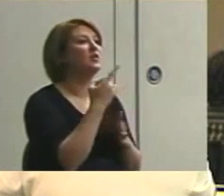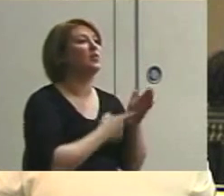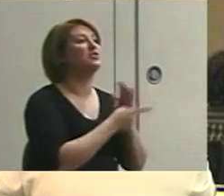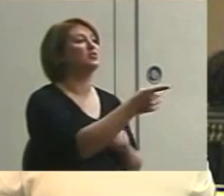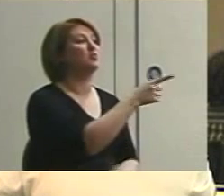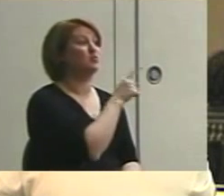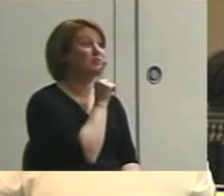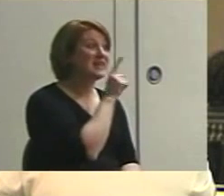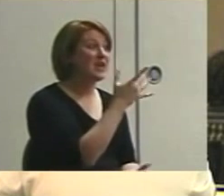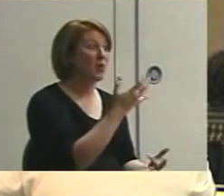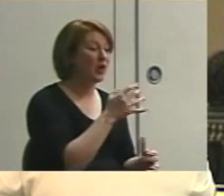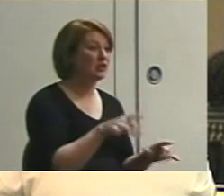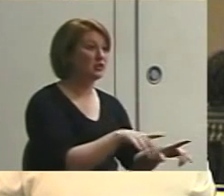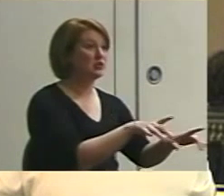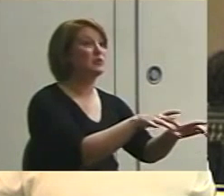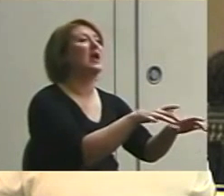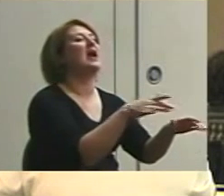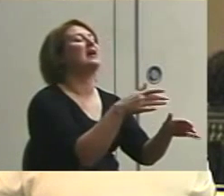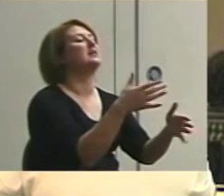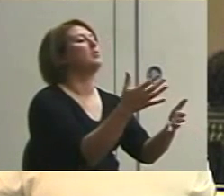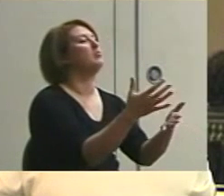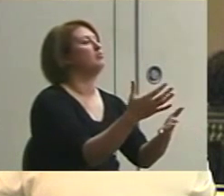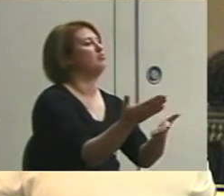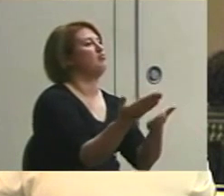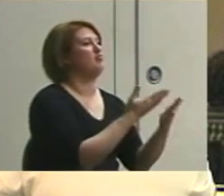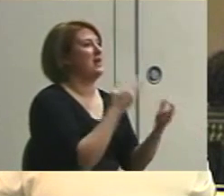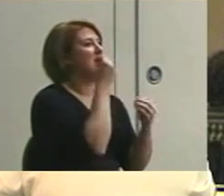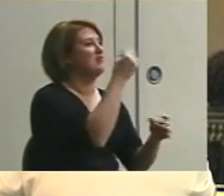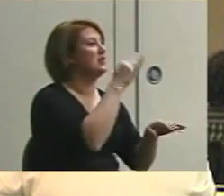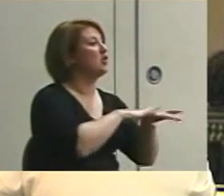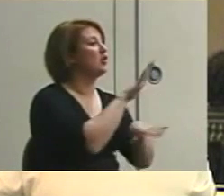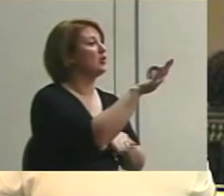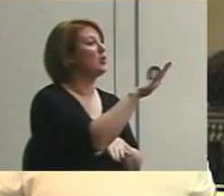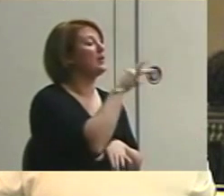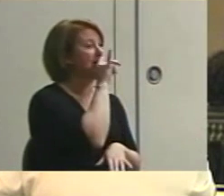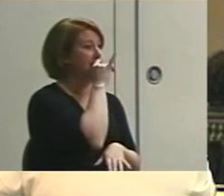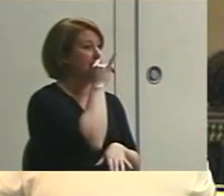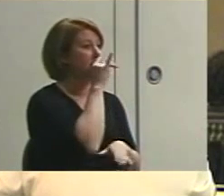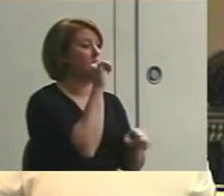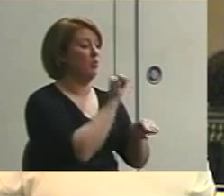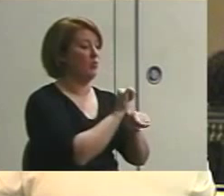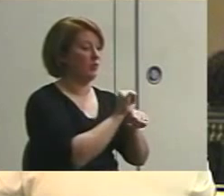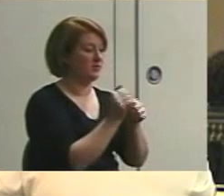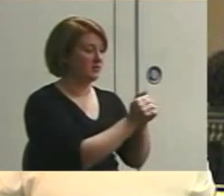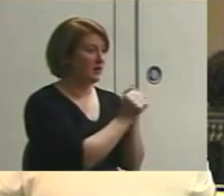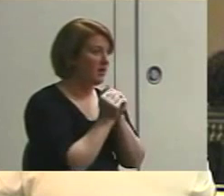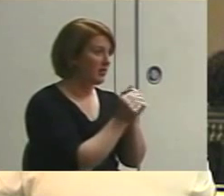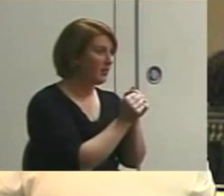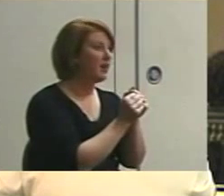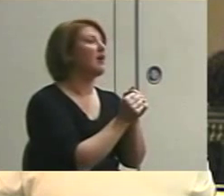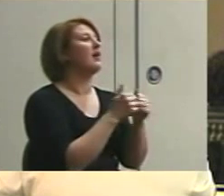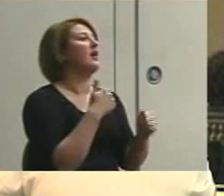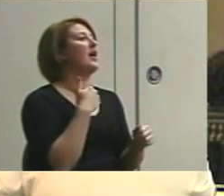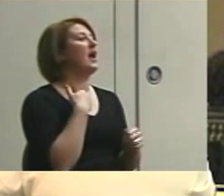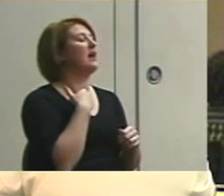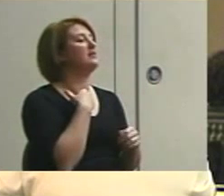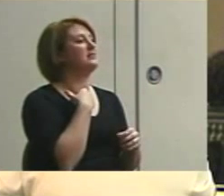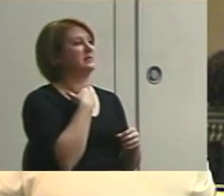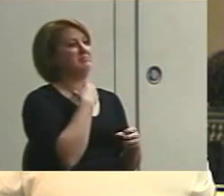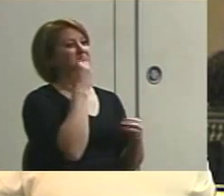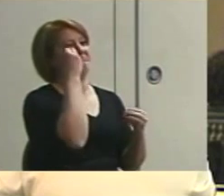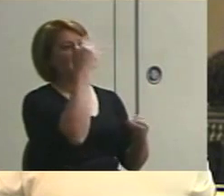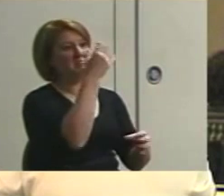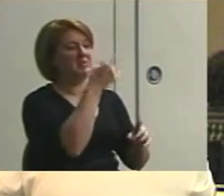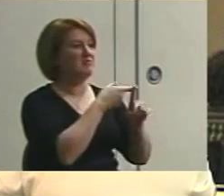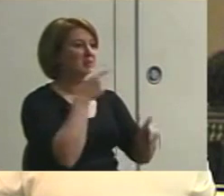really like to do is be able to start bringing information on your own kids, all work together, have some input from Dr.